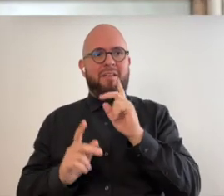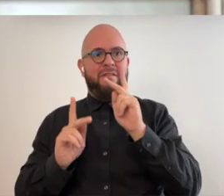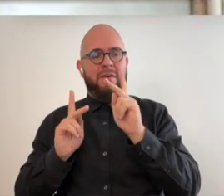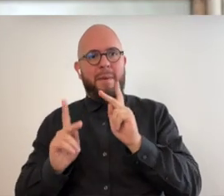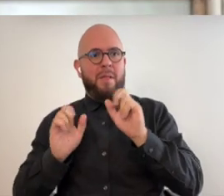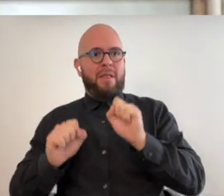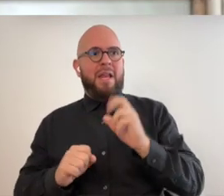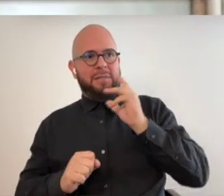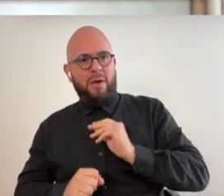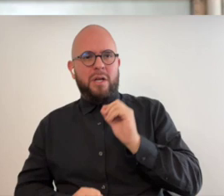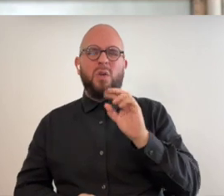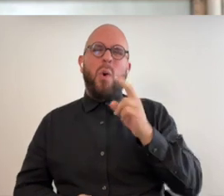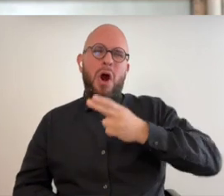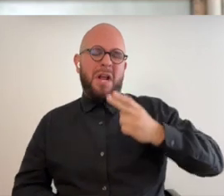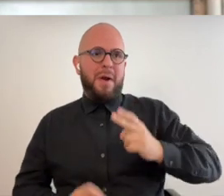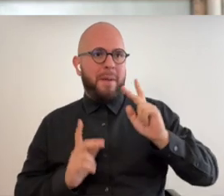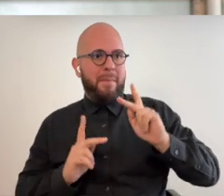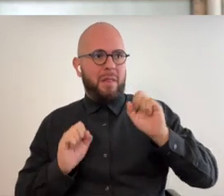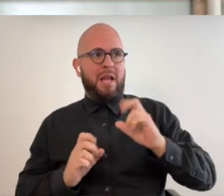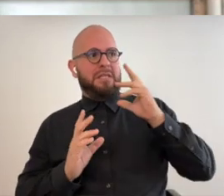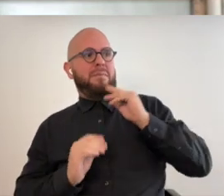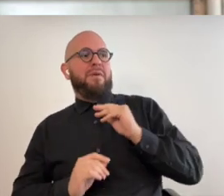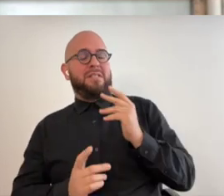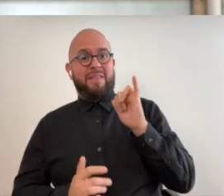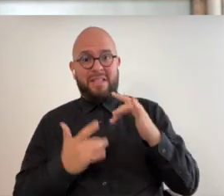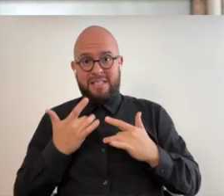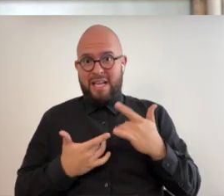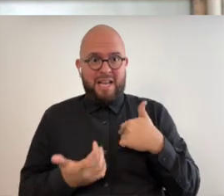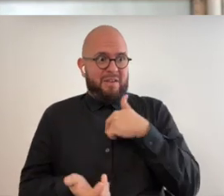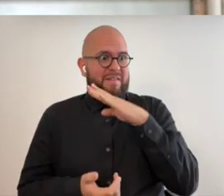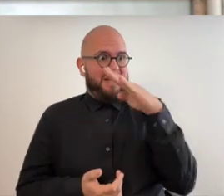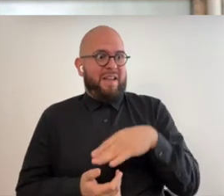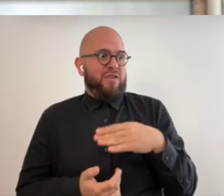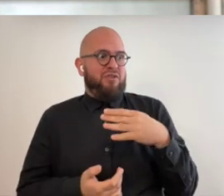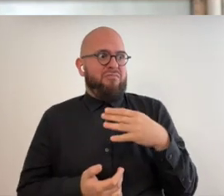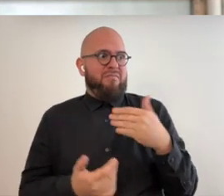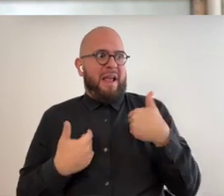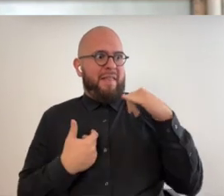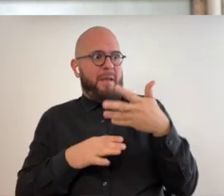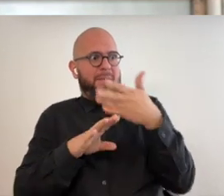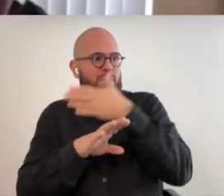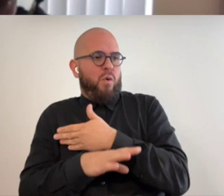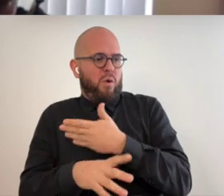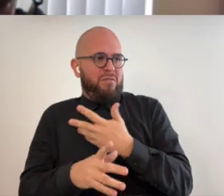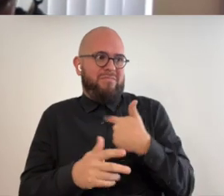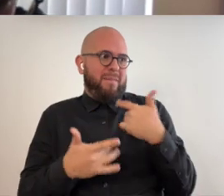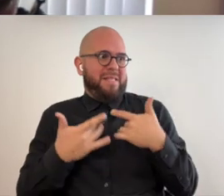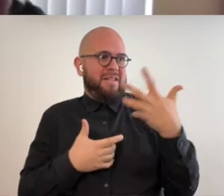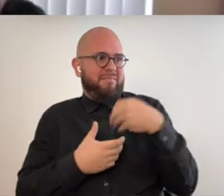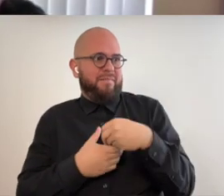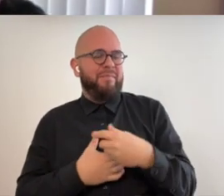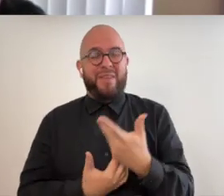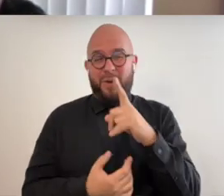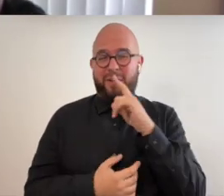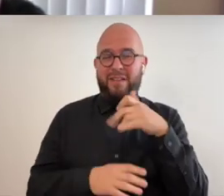or hard of hearing people because that is so exciting and we haven't done it before so i'm really happy to have it involved this comes from